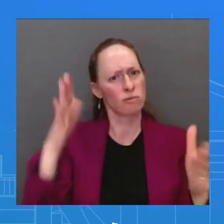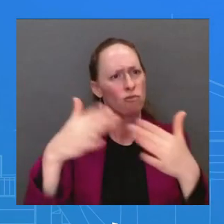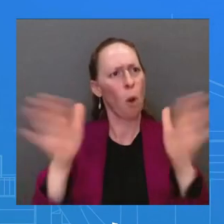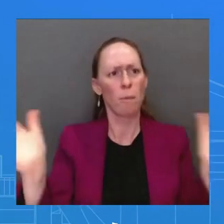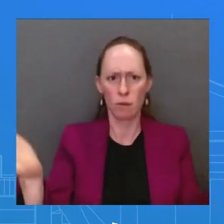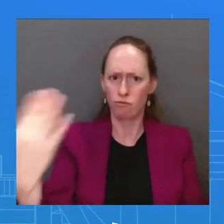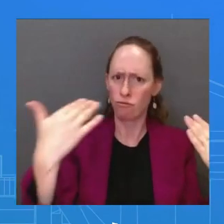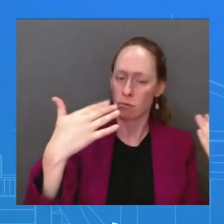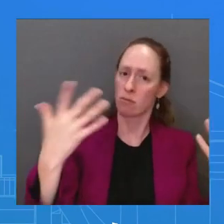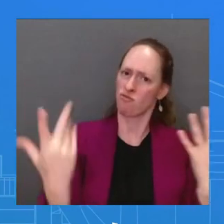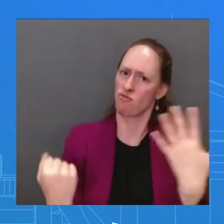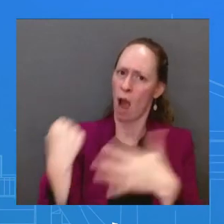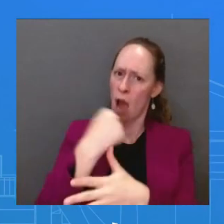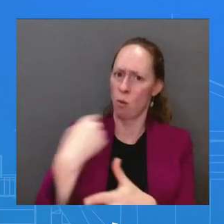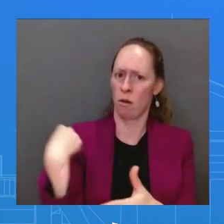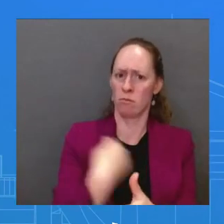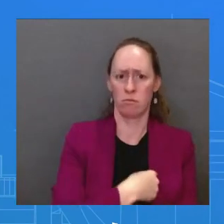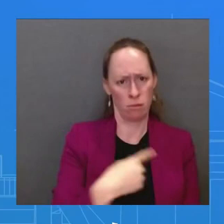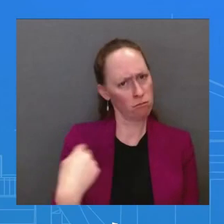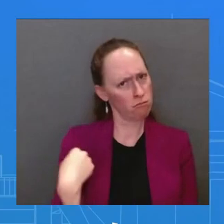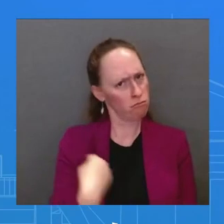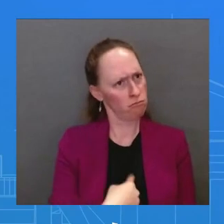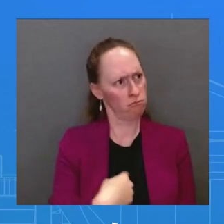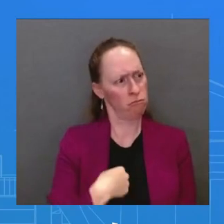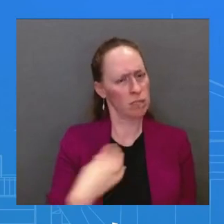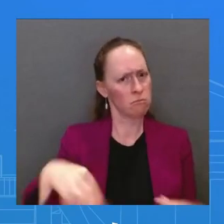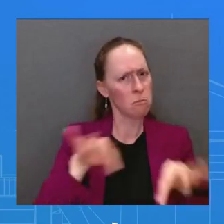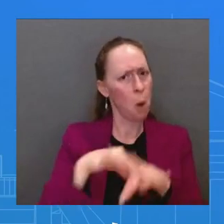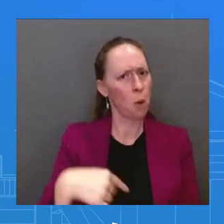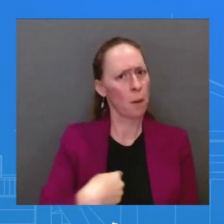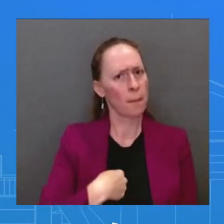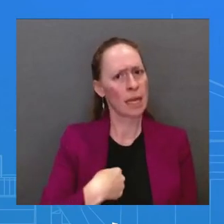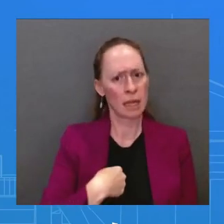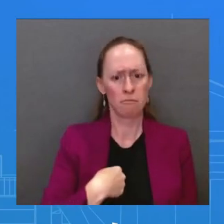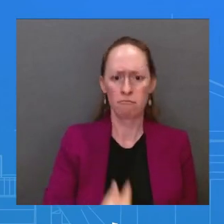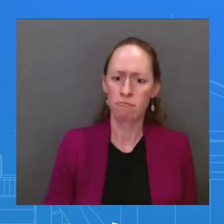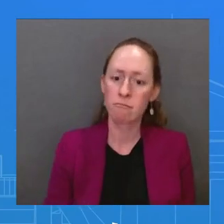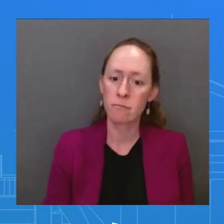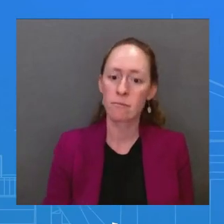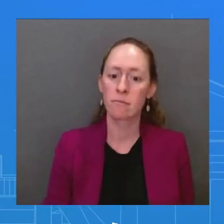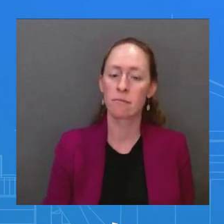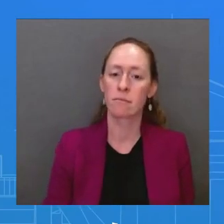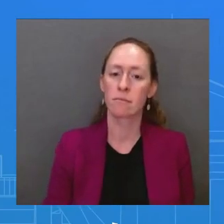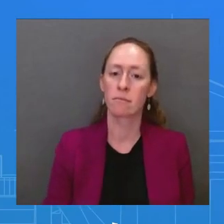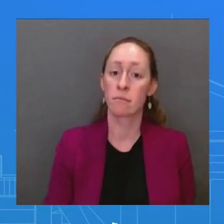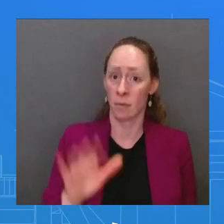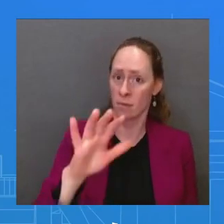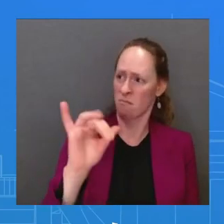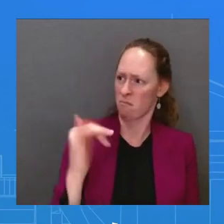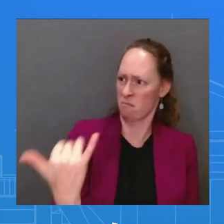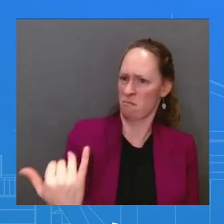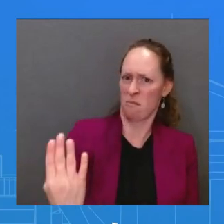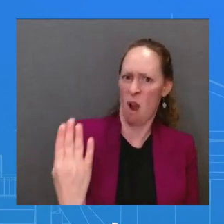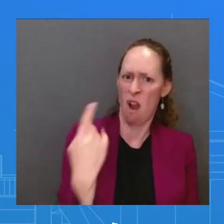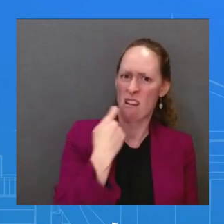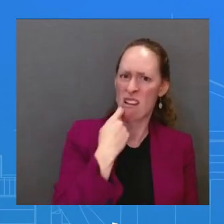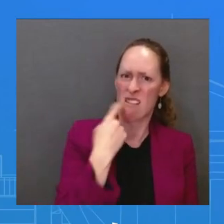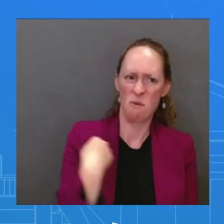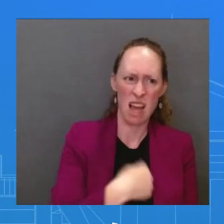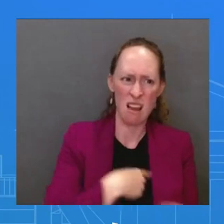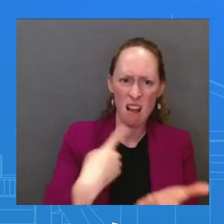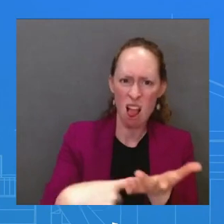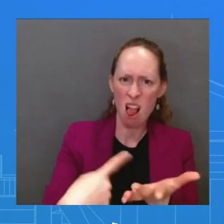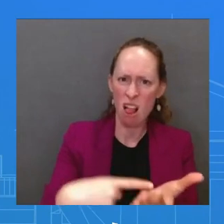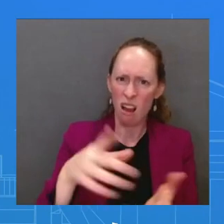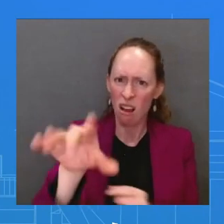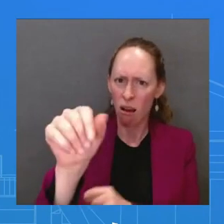just this morning. And we are putting our money where our mouth is in terms of making sure that American press will have all of the access that